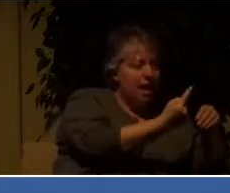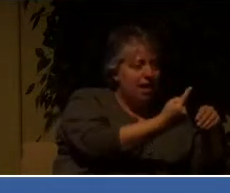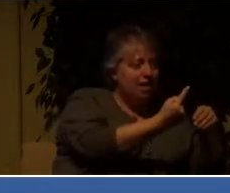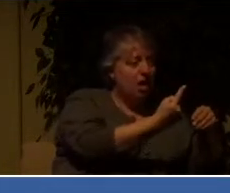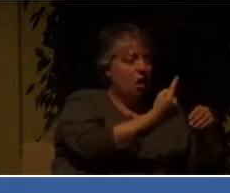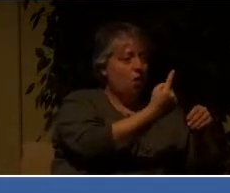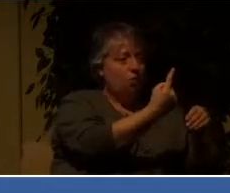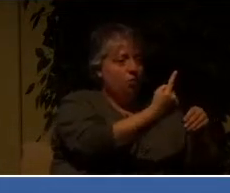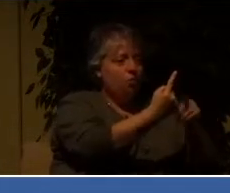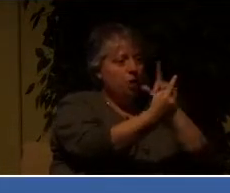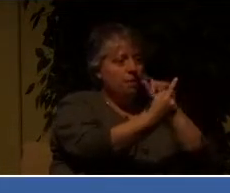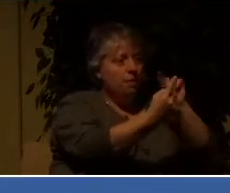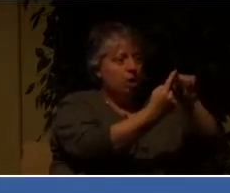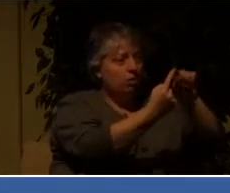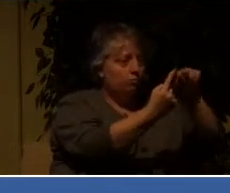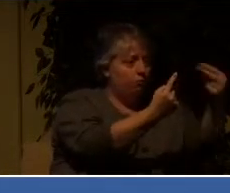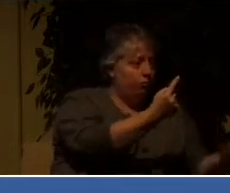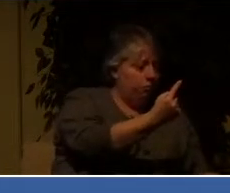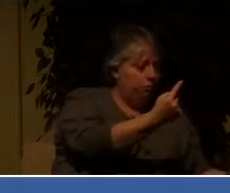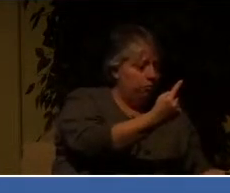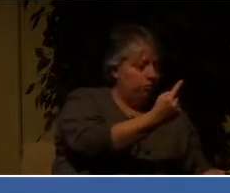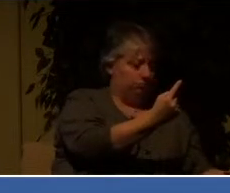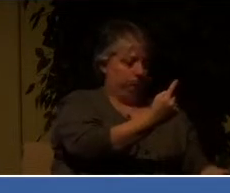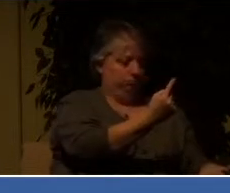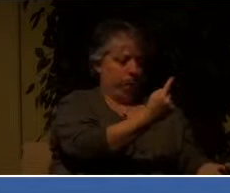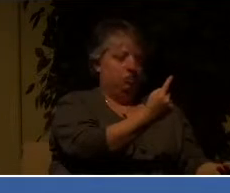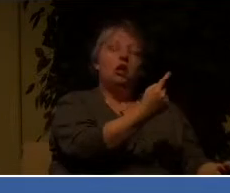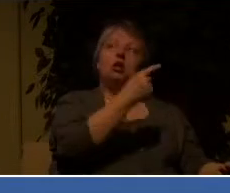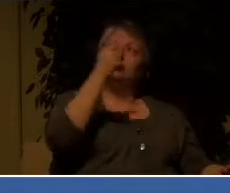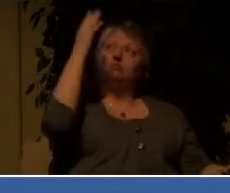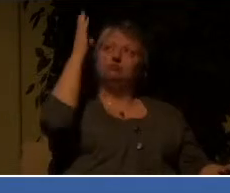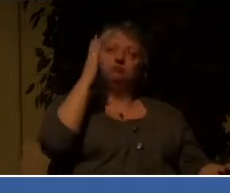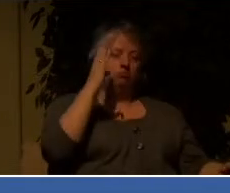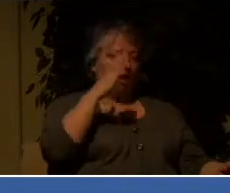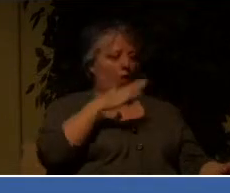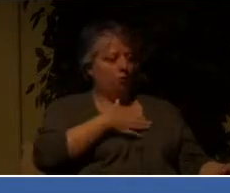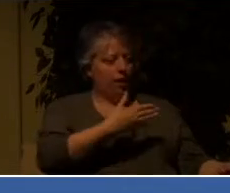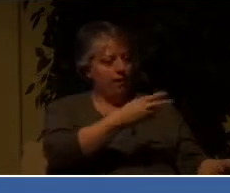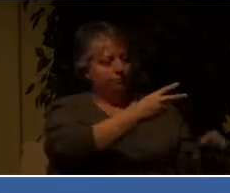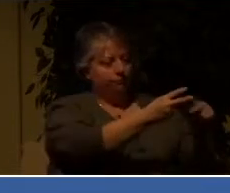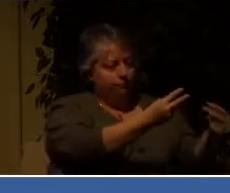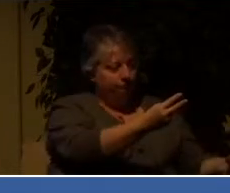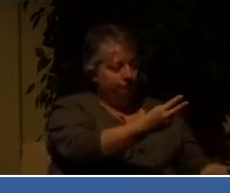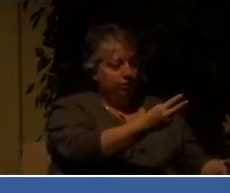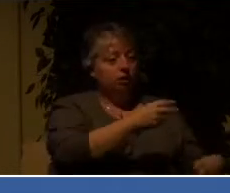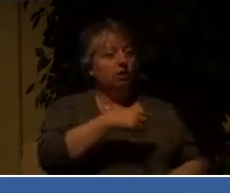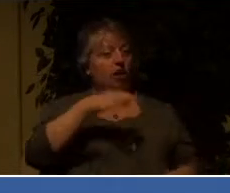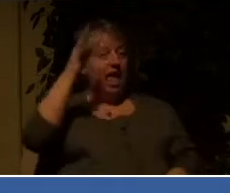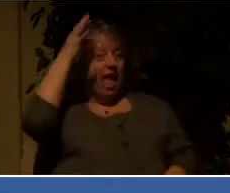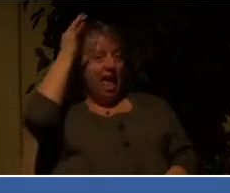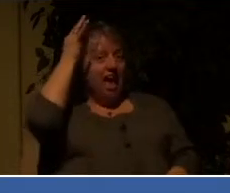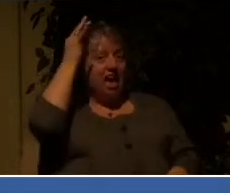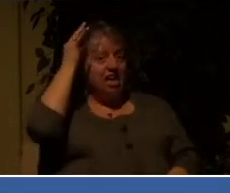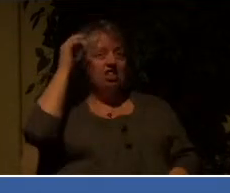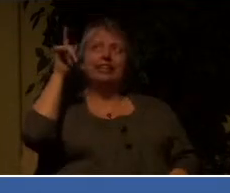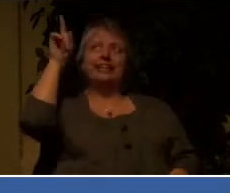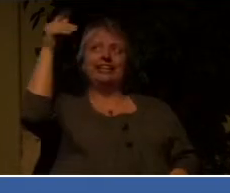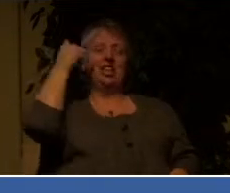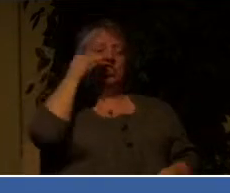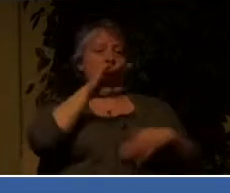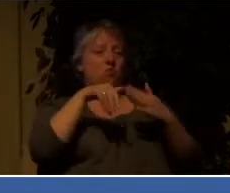ground apart from the will of your father. And even the very hairs of your head are all numbered.